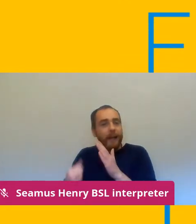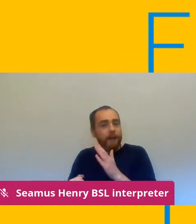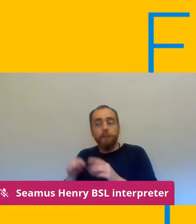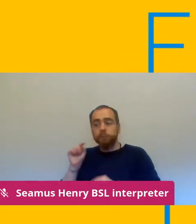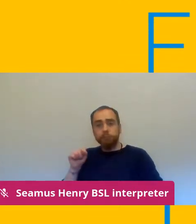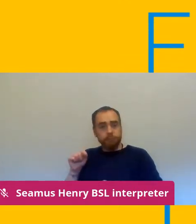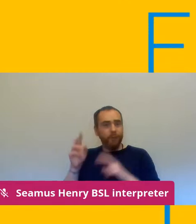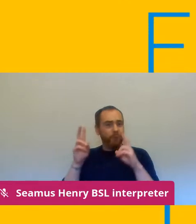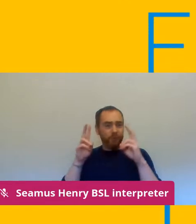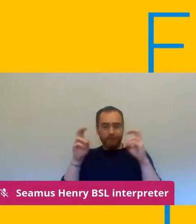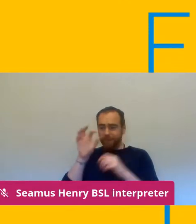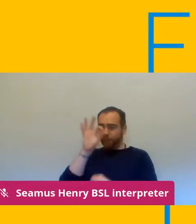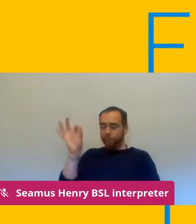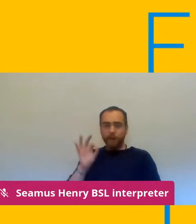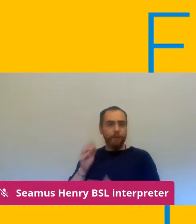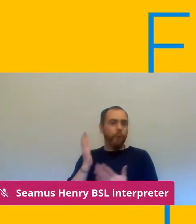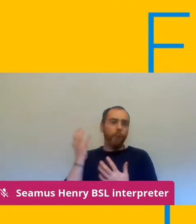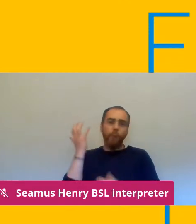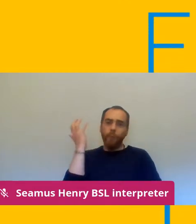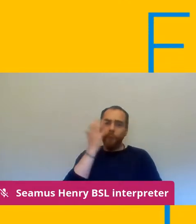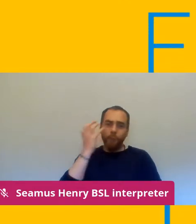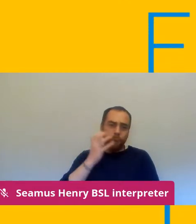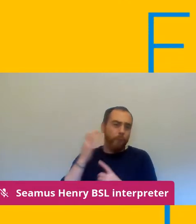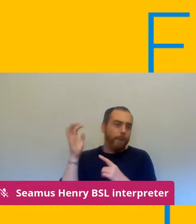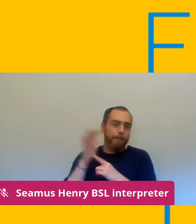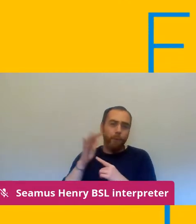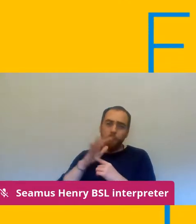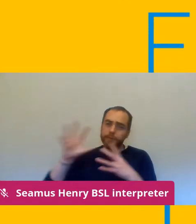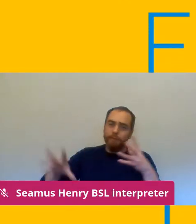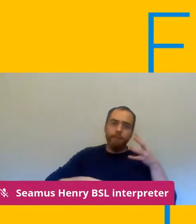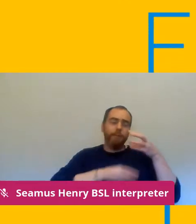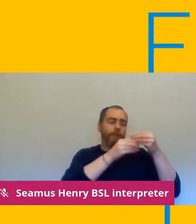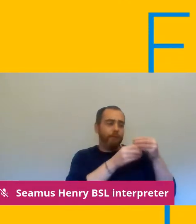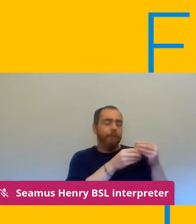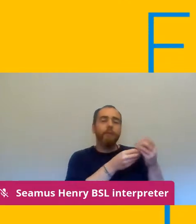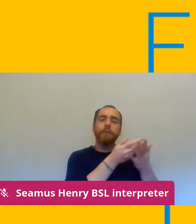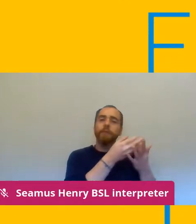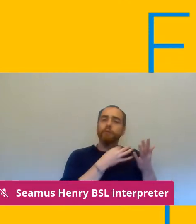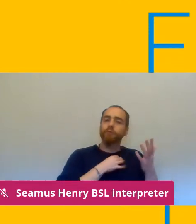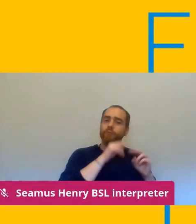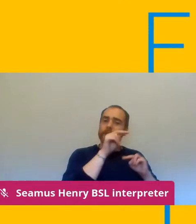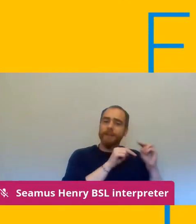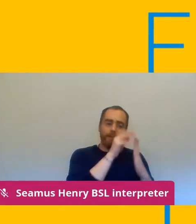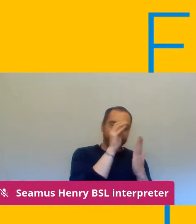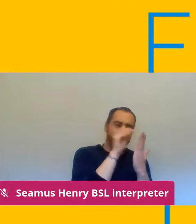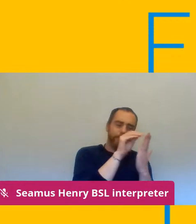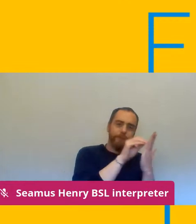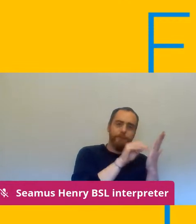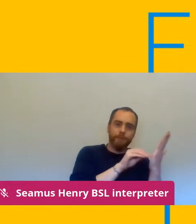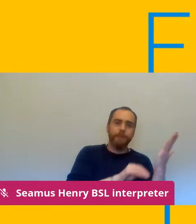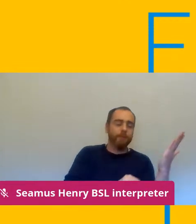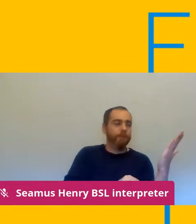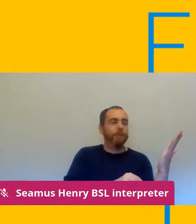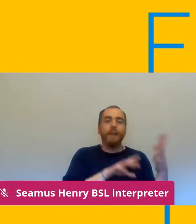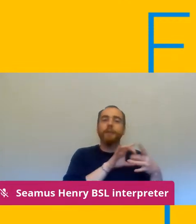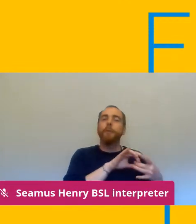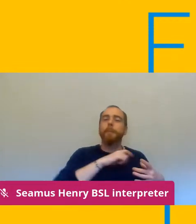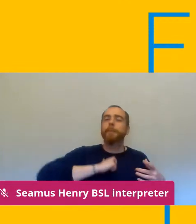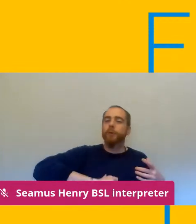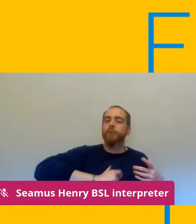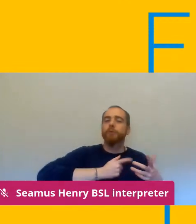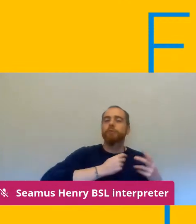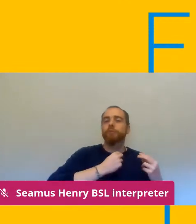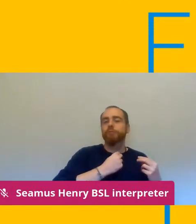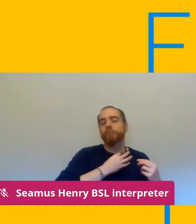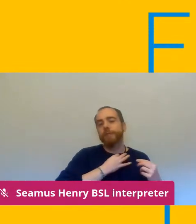and we should be making sure that they're included in the conversation around uh personal uh risk assessments